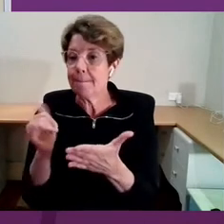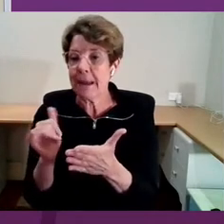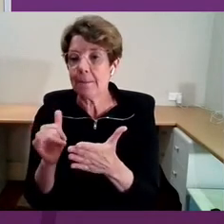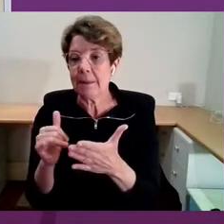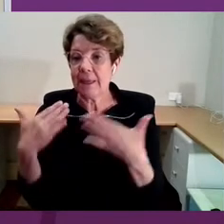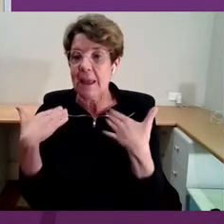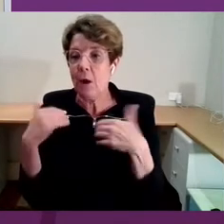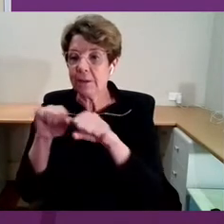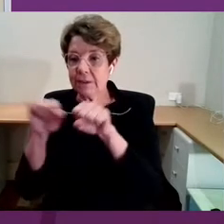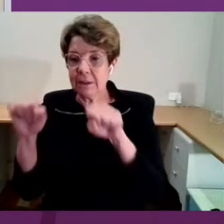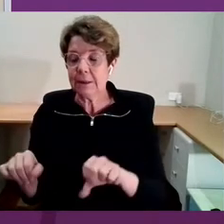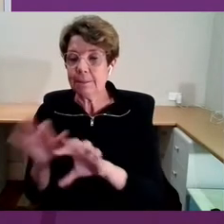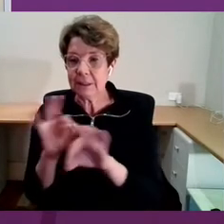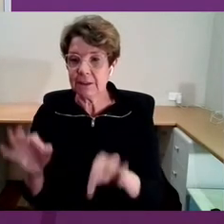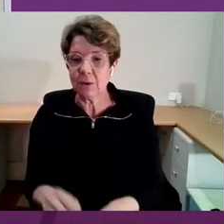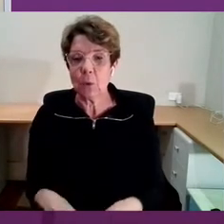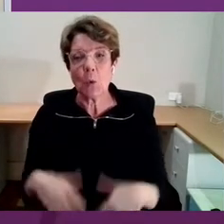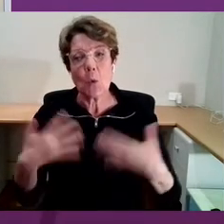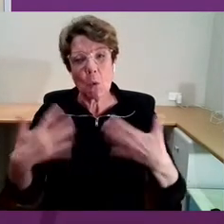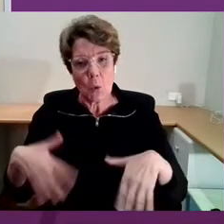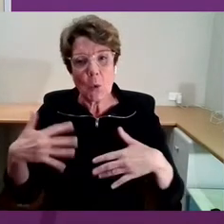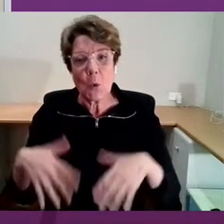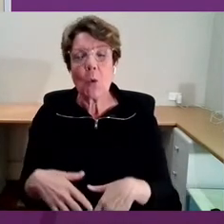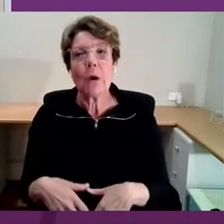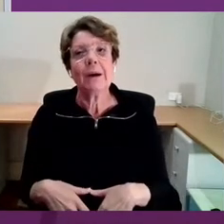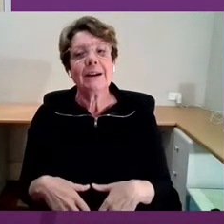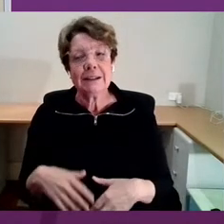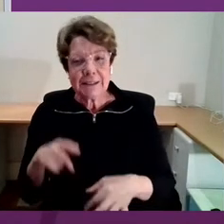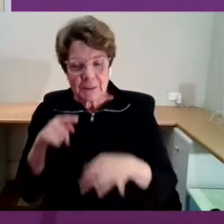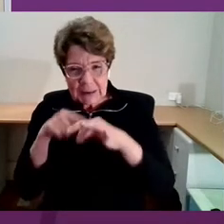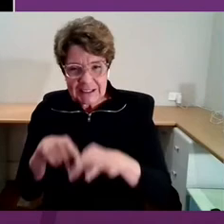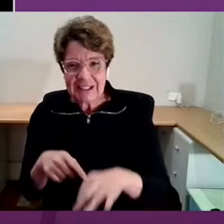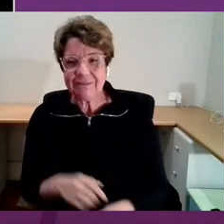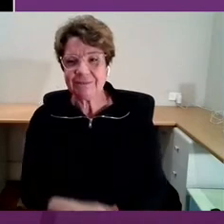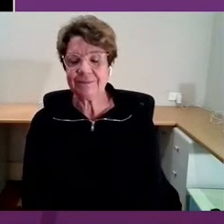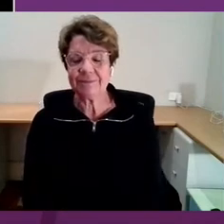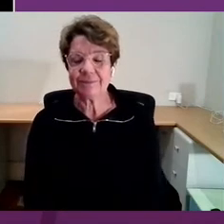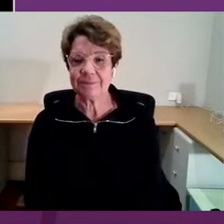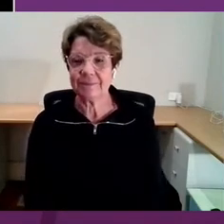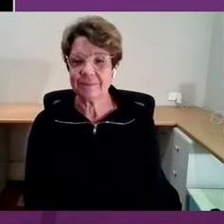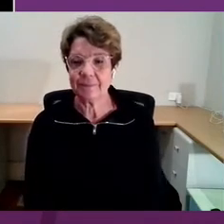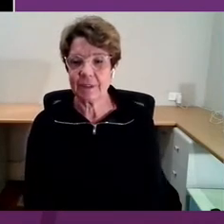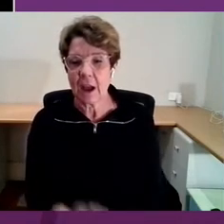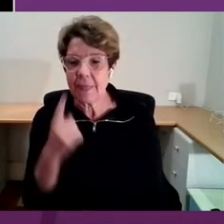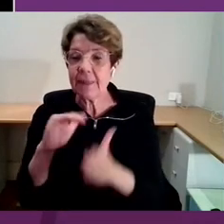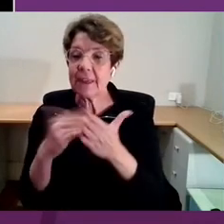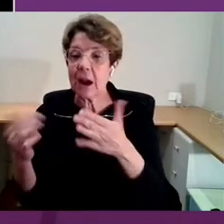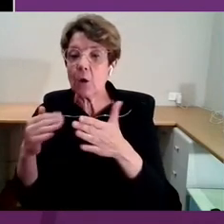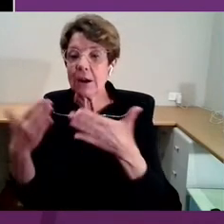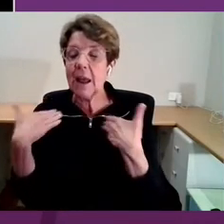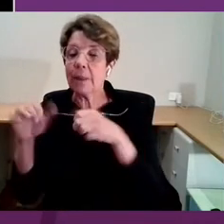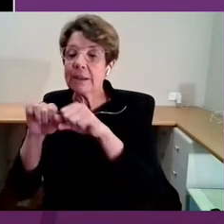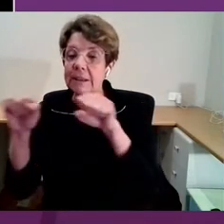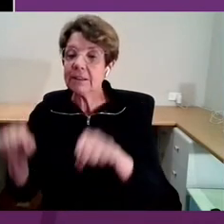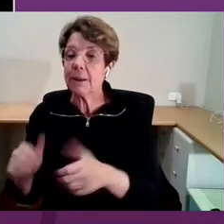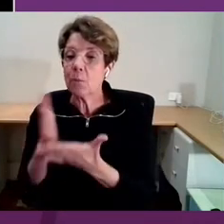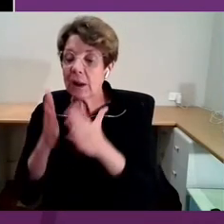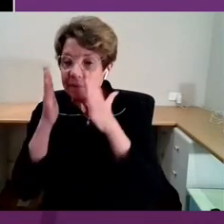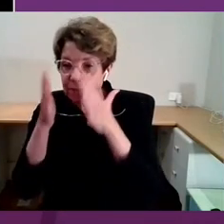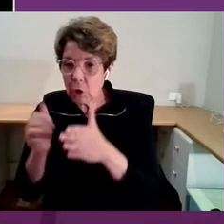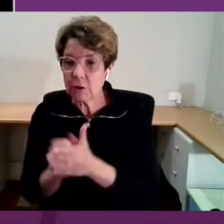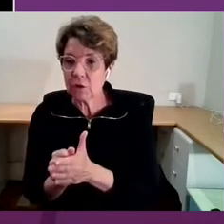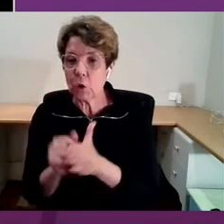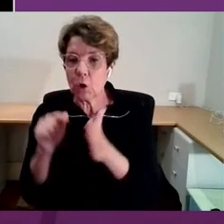Oh, Faye, good question. Massive question. I reckon, you know, the current health system, it tends to focus on treatment